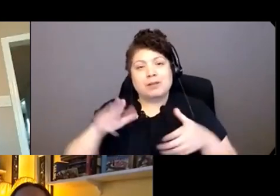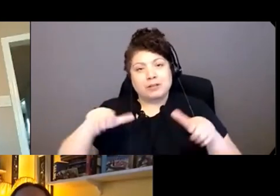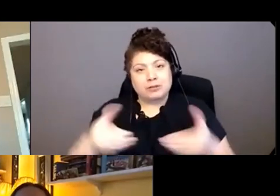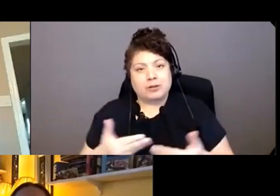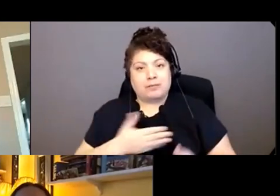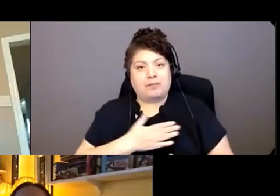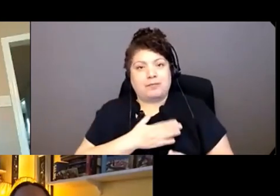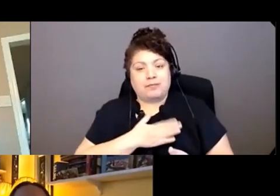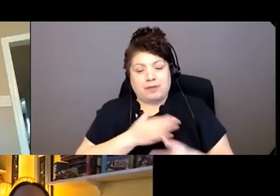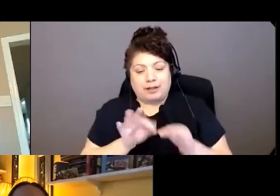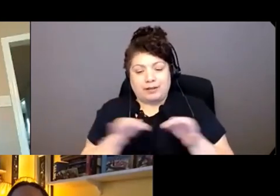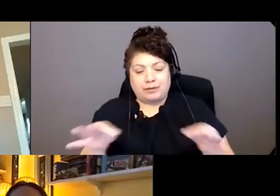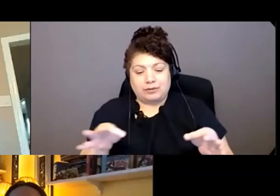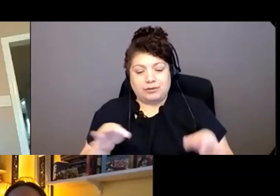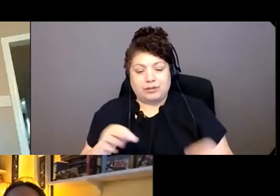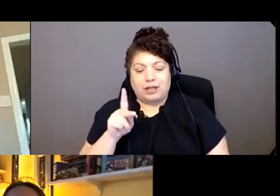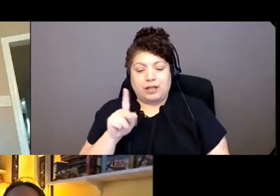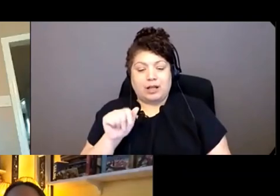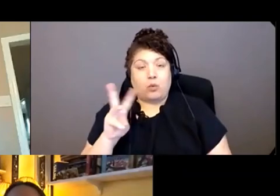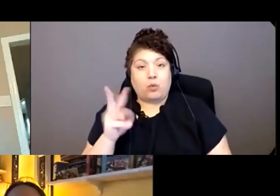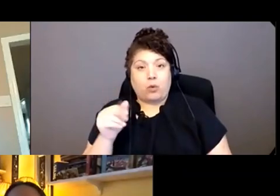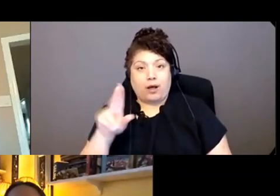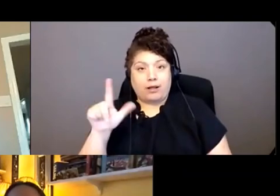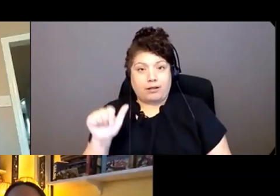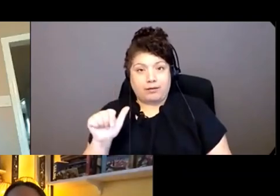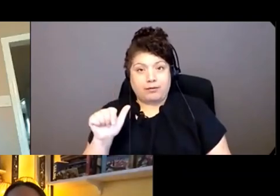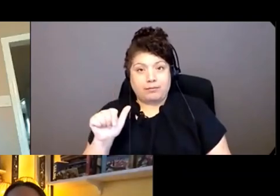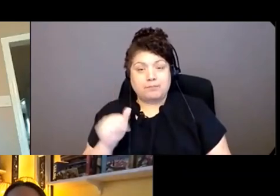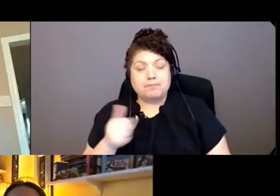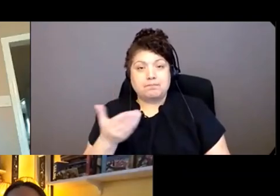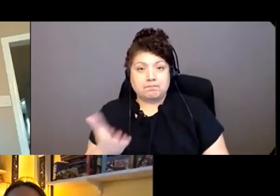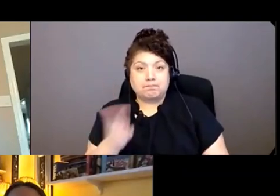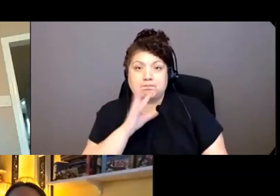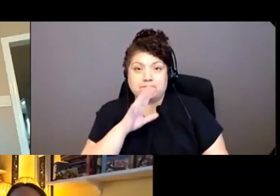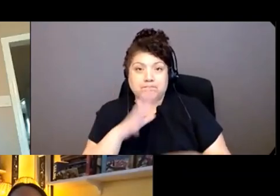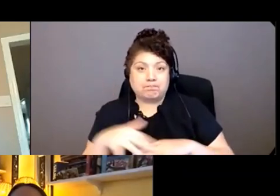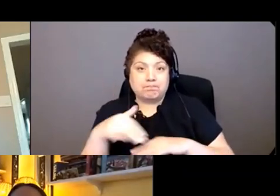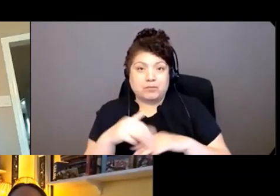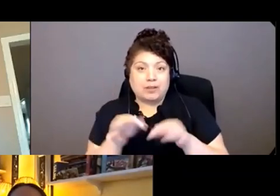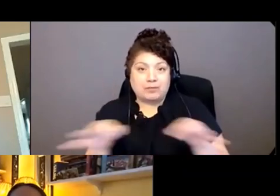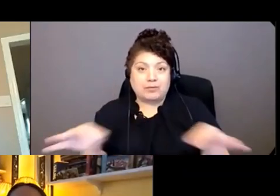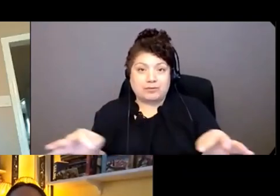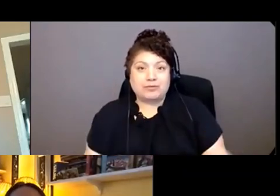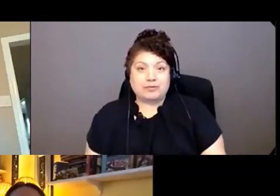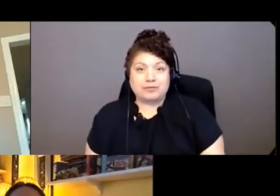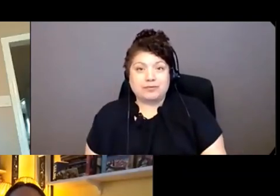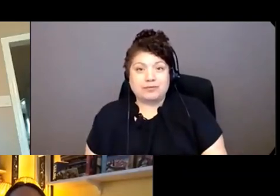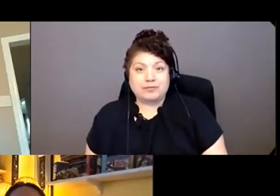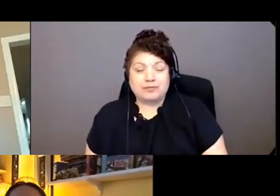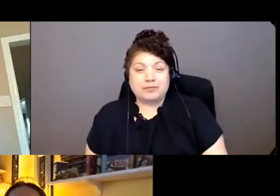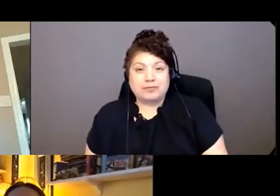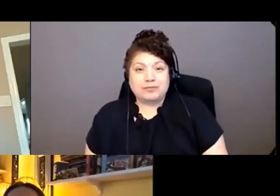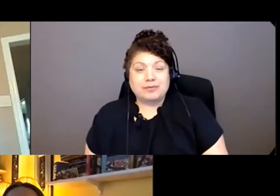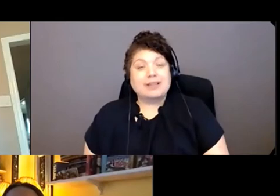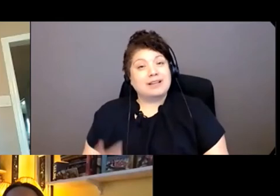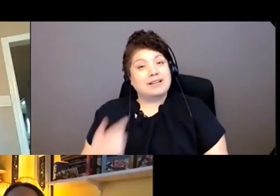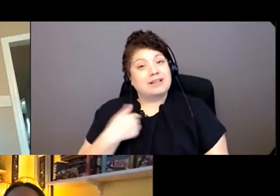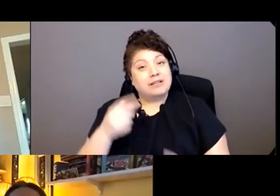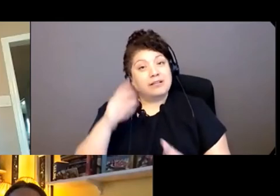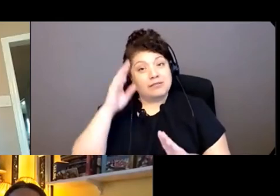I am just saying hello,